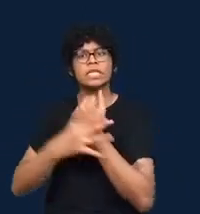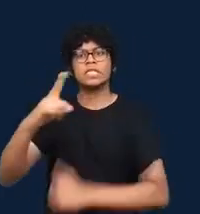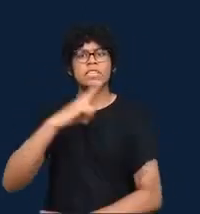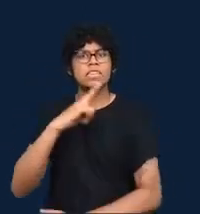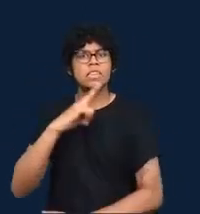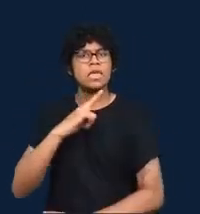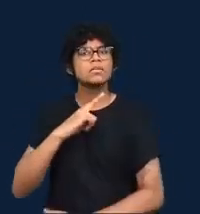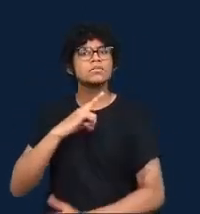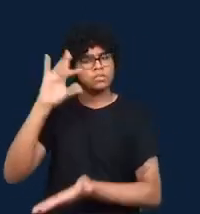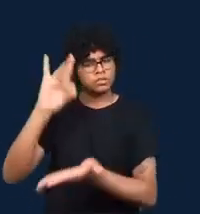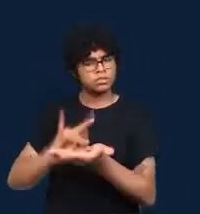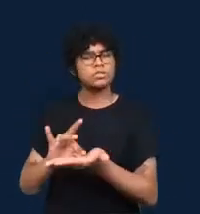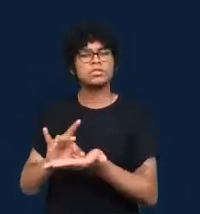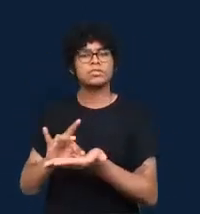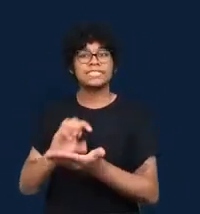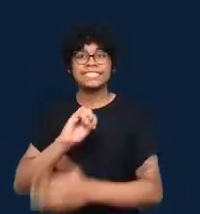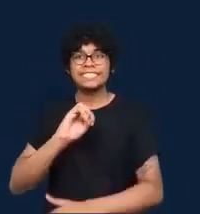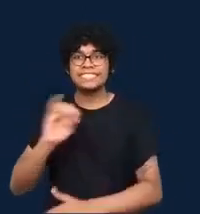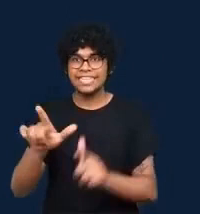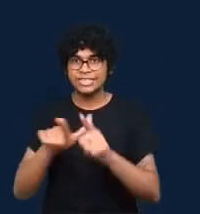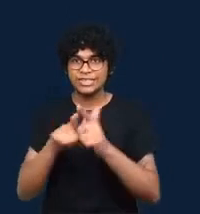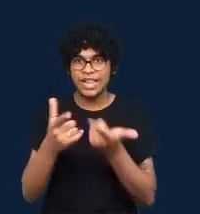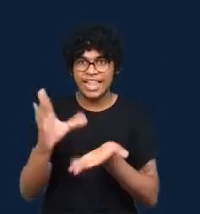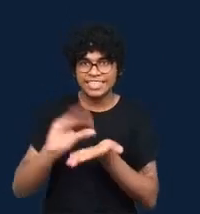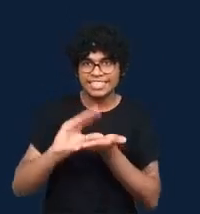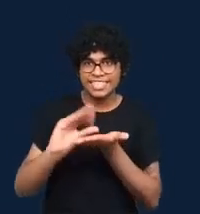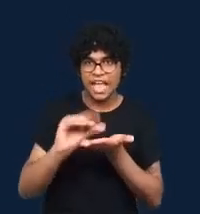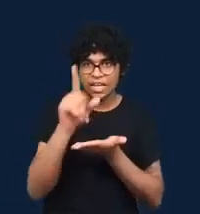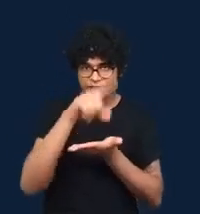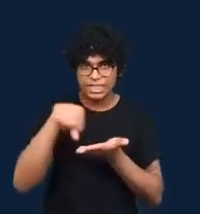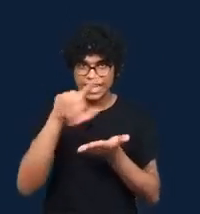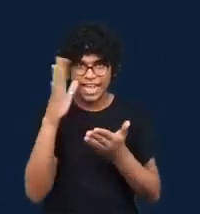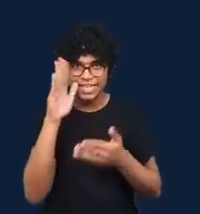perhaps you could think about how you relate to this statement.